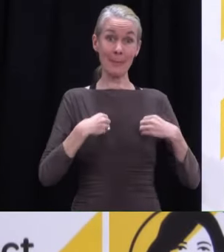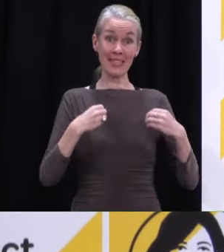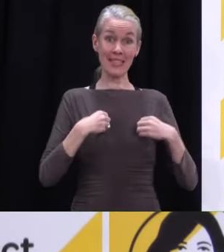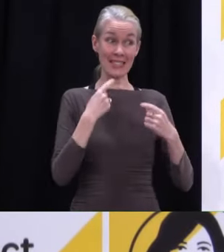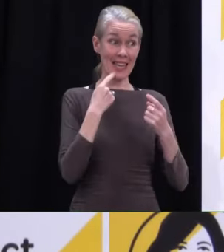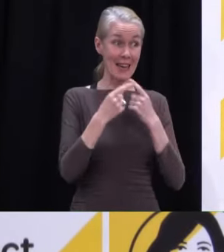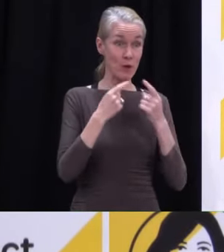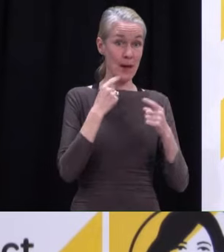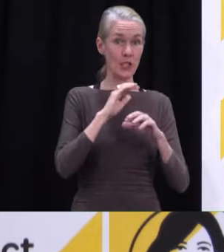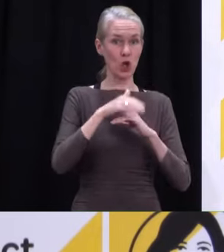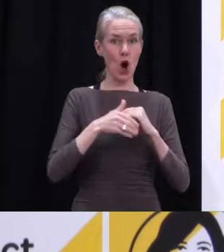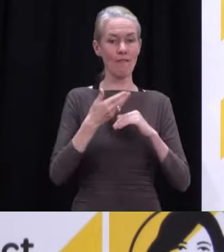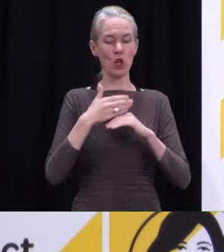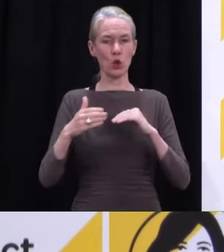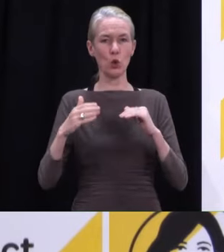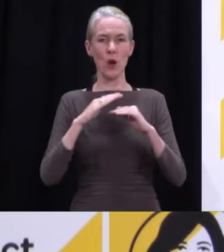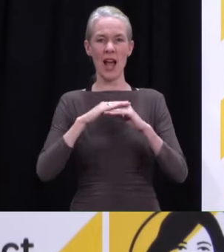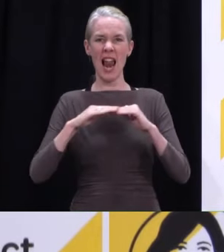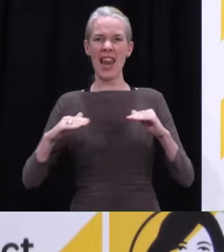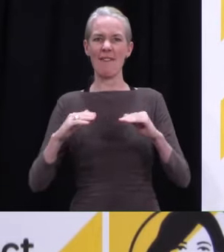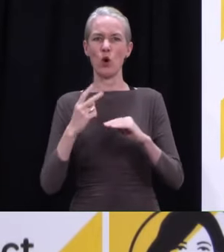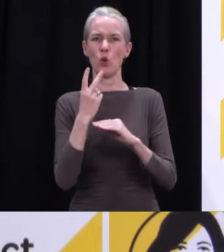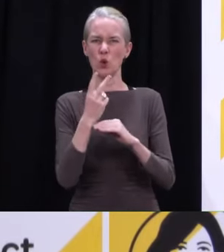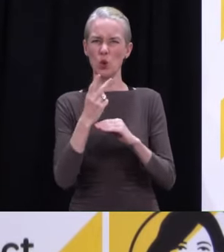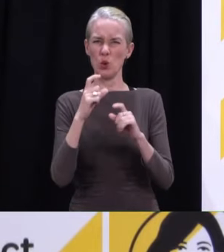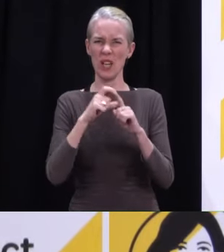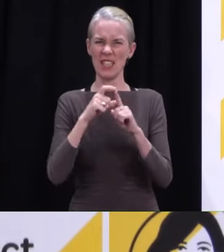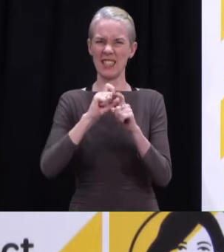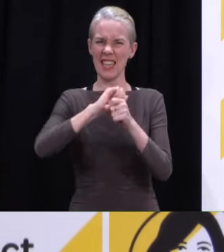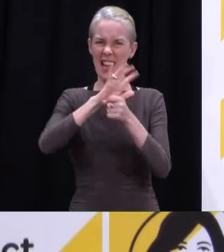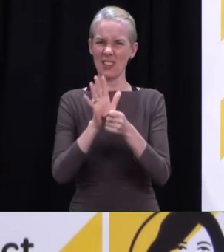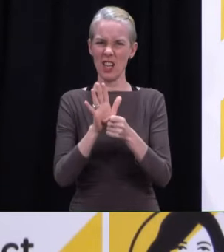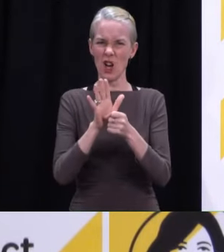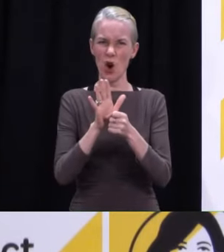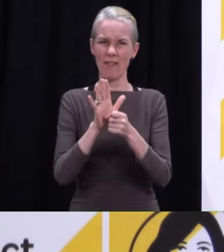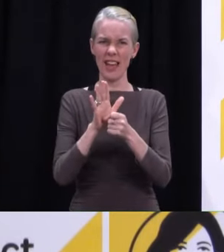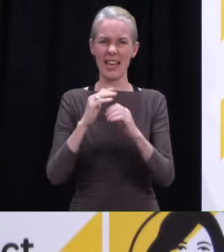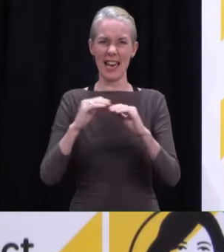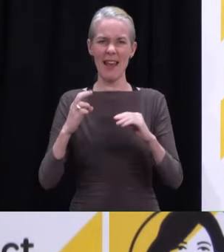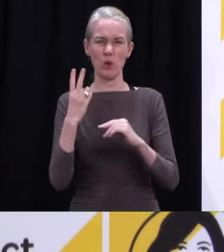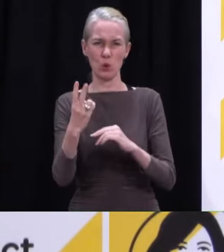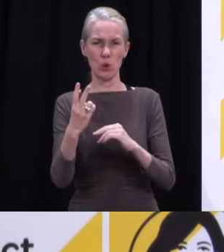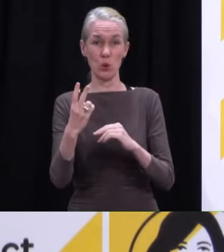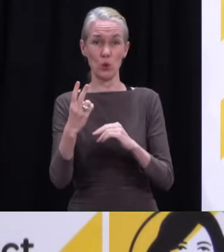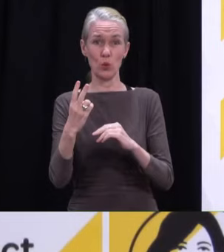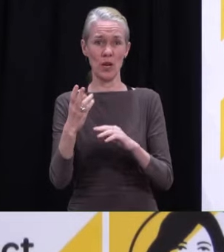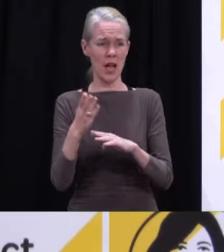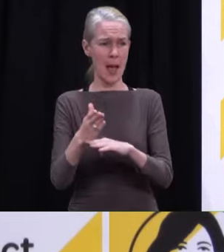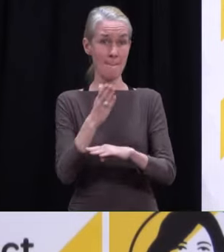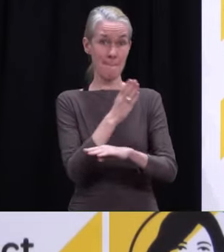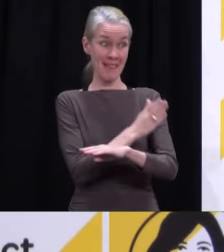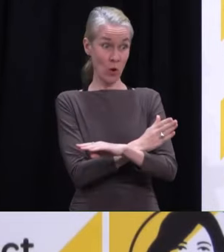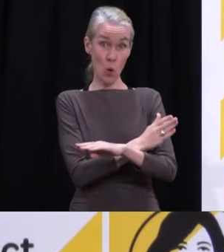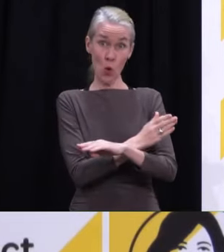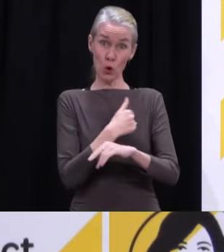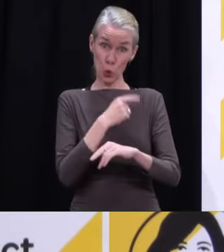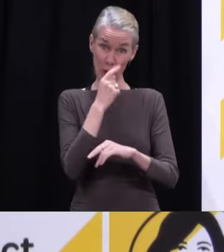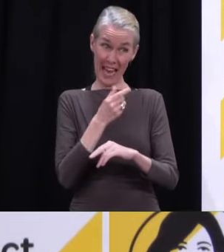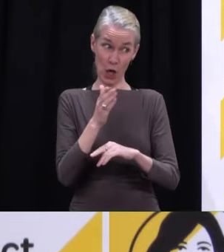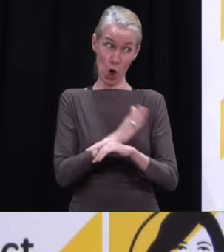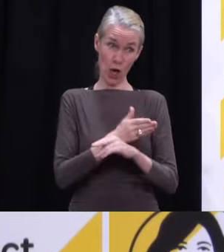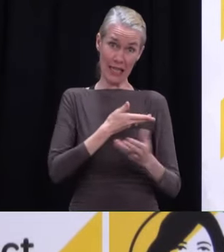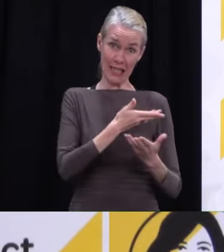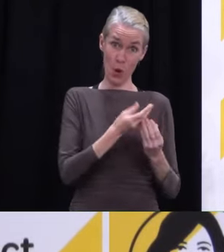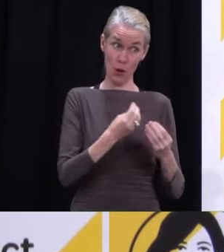.5, or as you described it, the delta level 2. Yeah. Why did the government wait until yesterday when the measures are coming in effectively